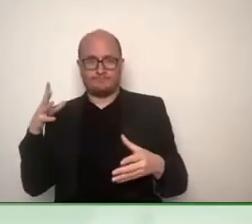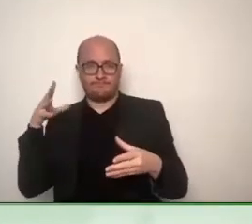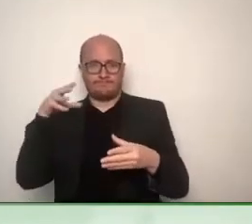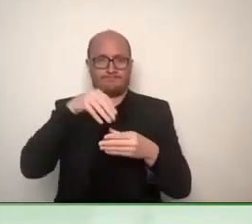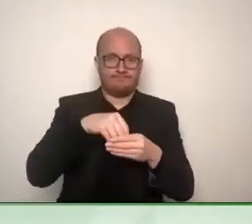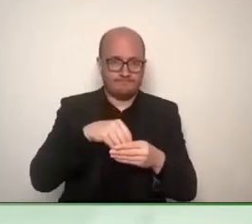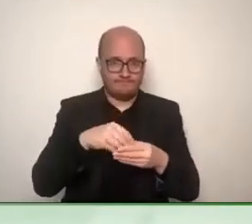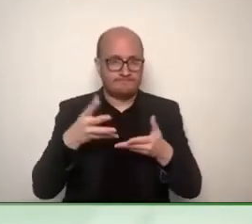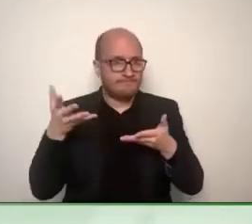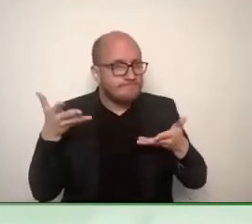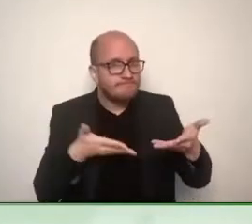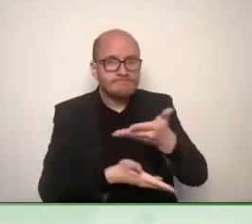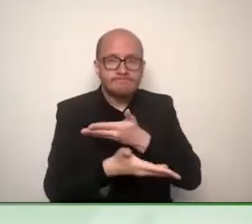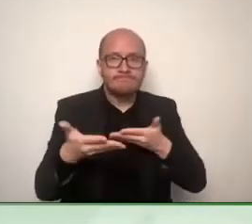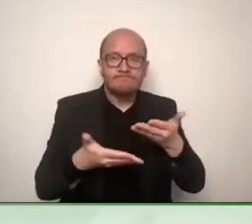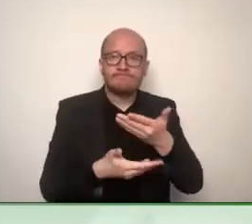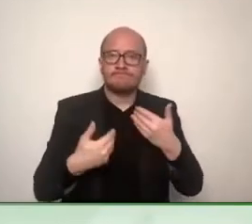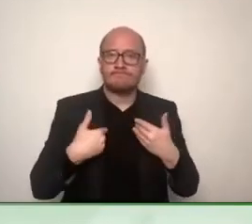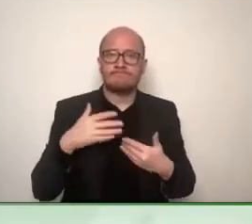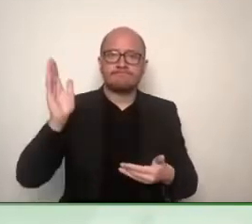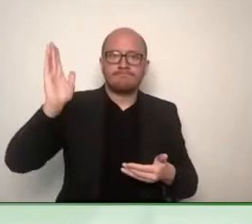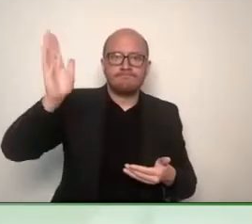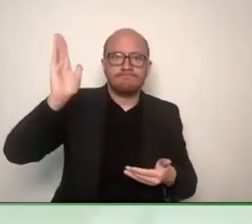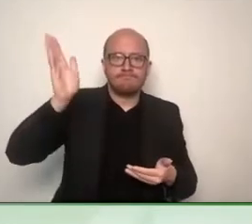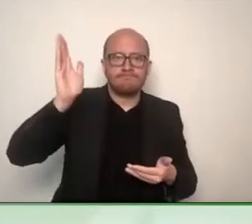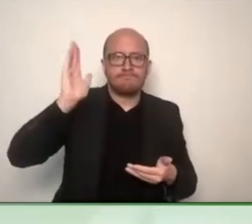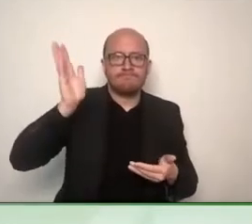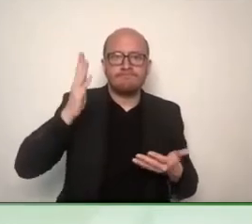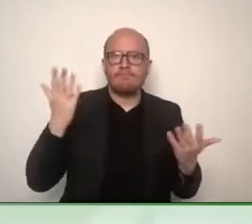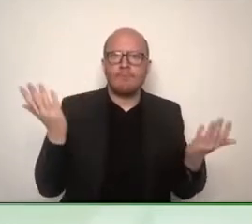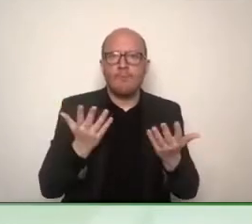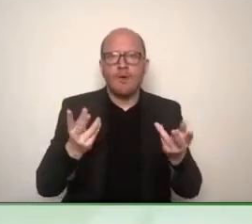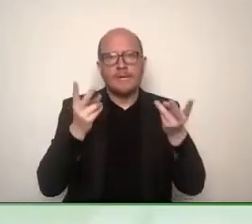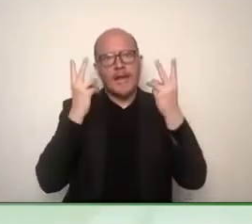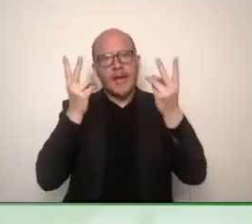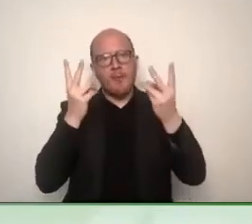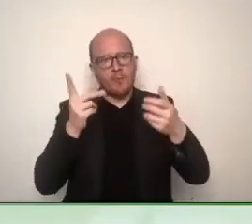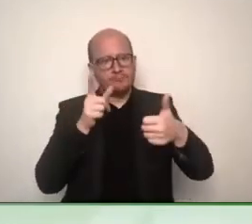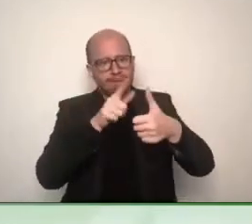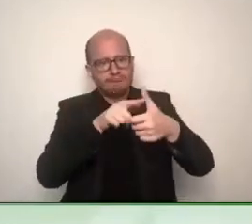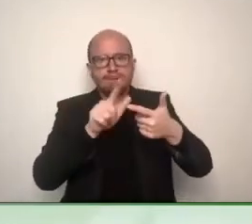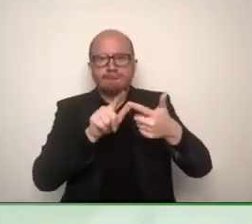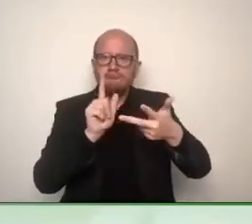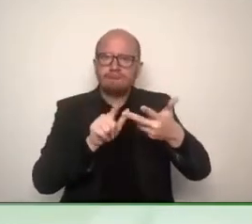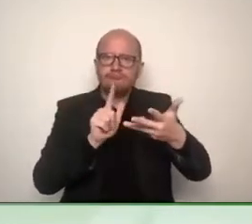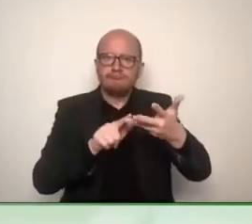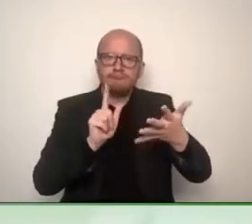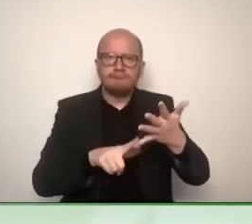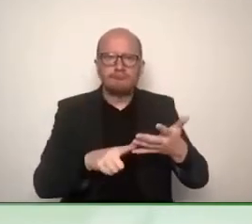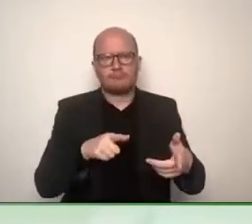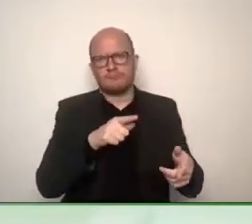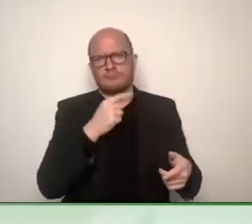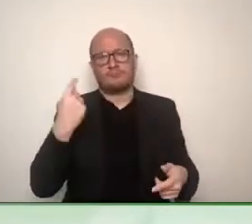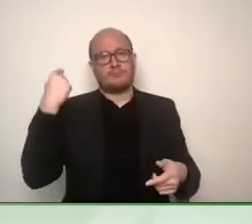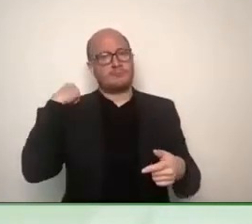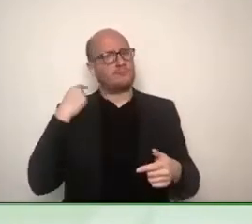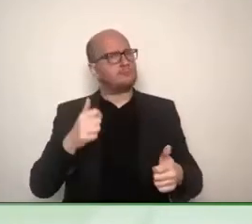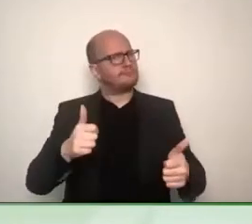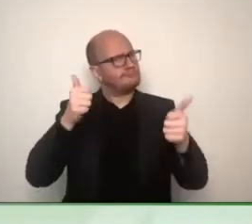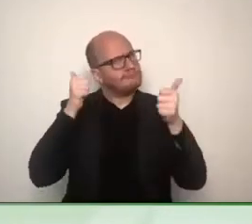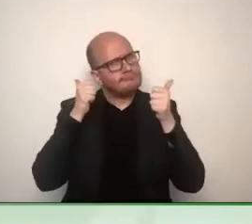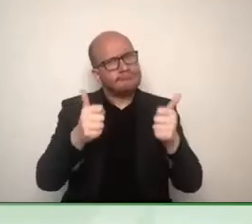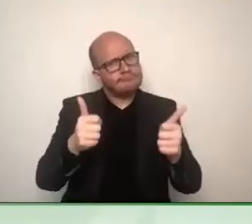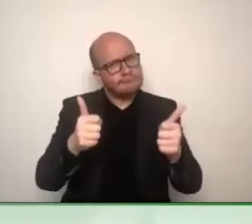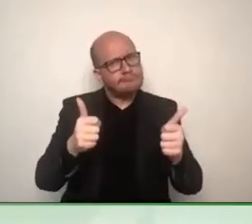are basically the same all over the world. And that's an interesting thing that happened during that session at the Global Disability